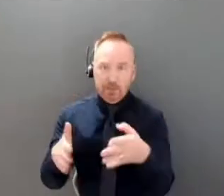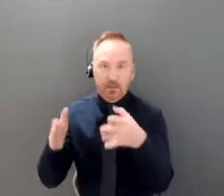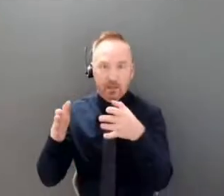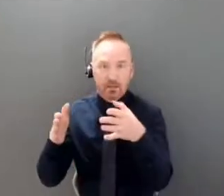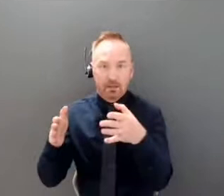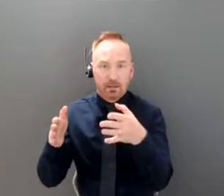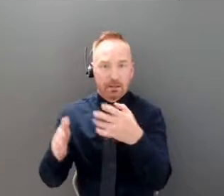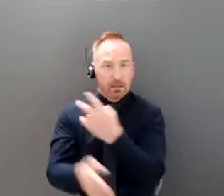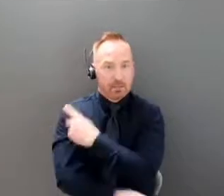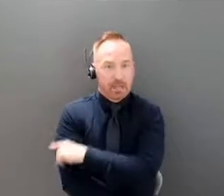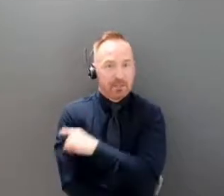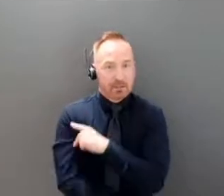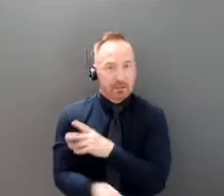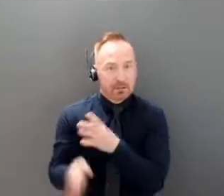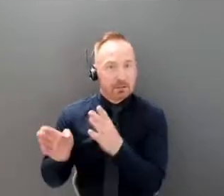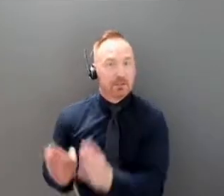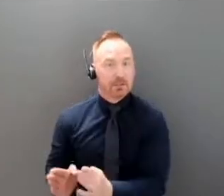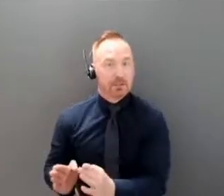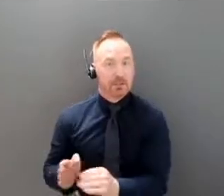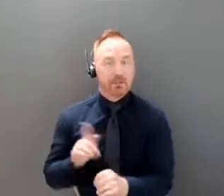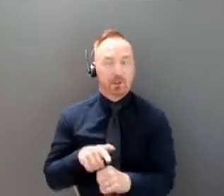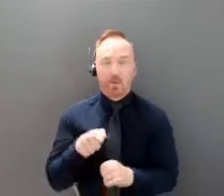So the